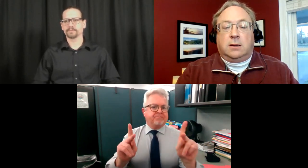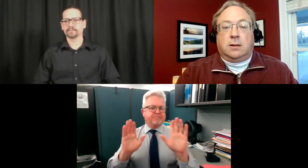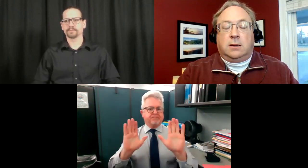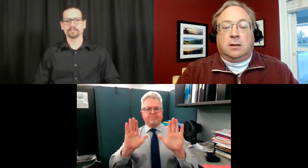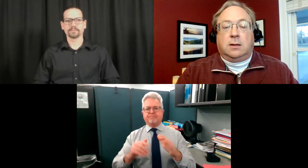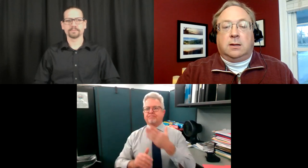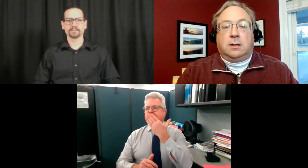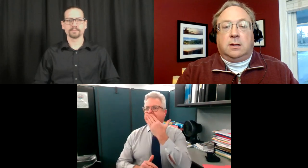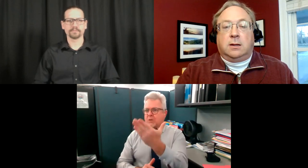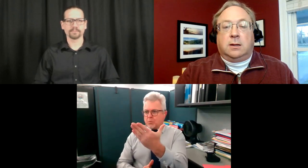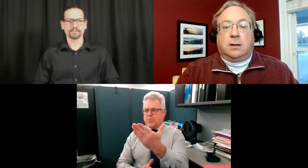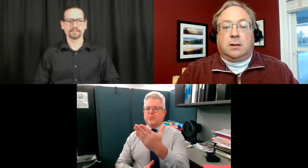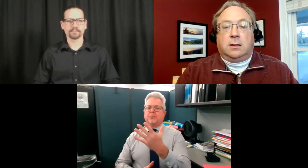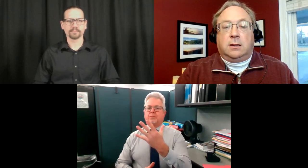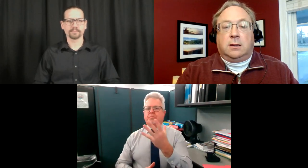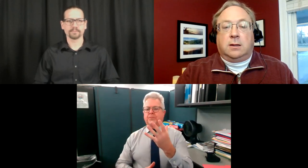Okay.